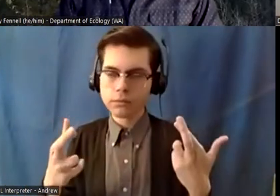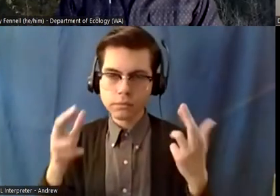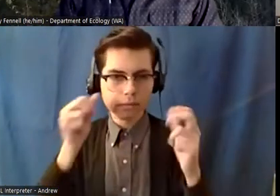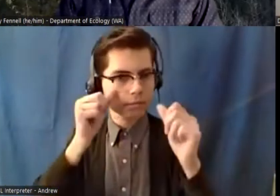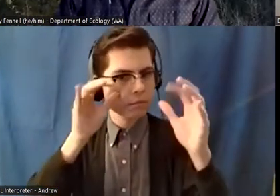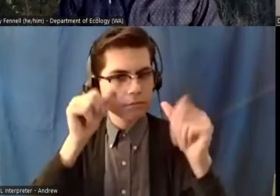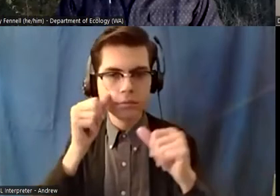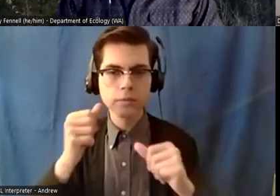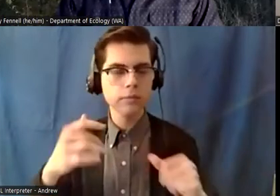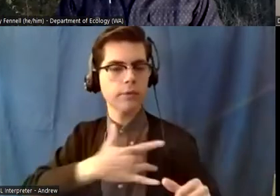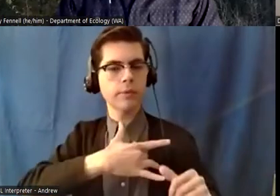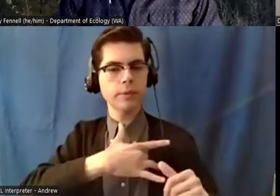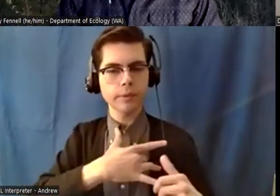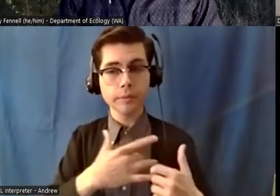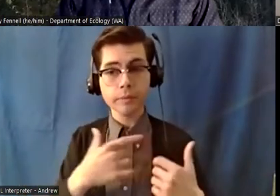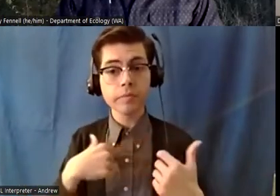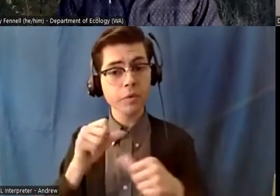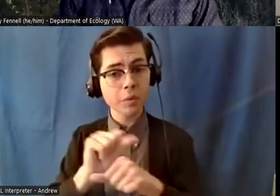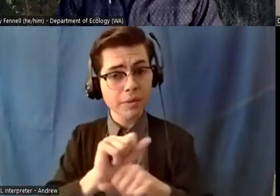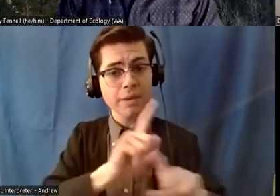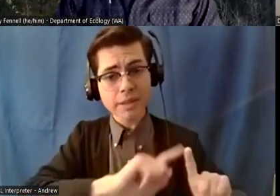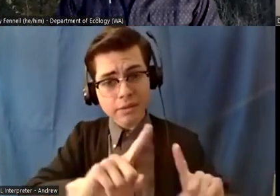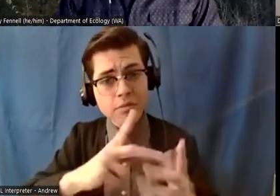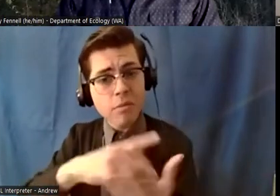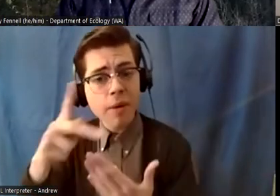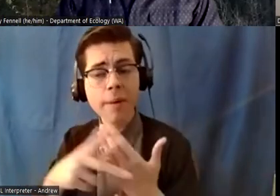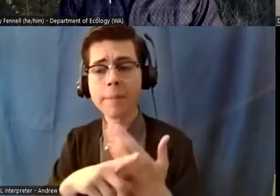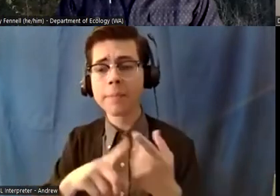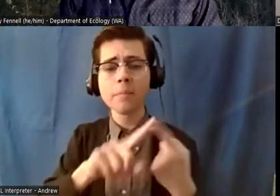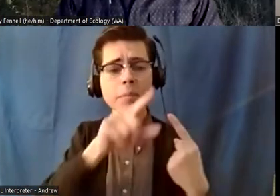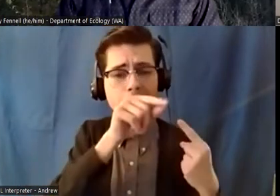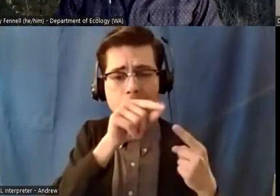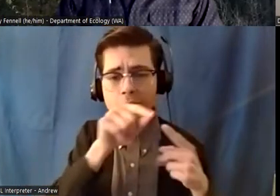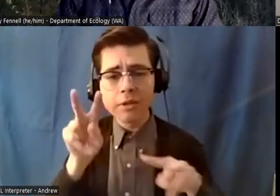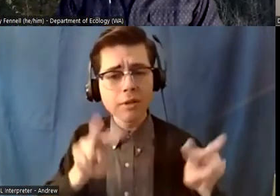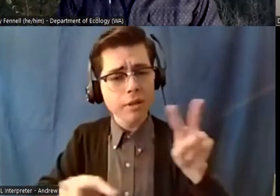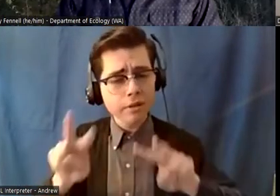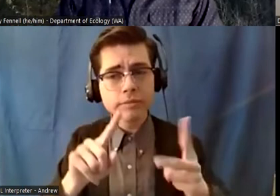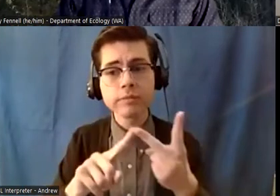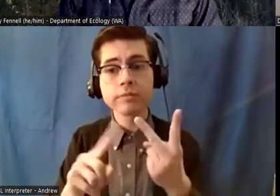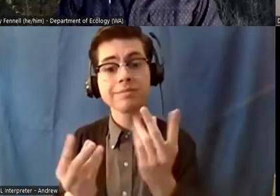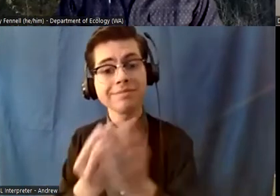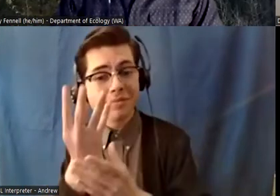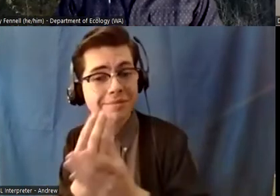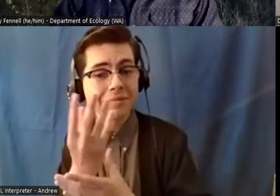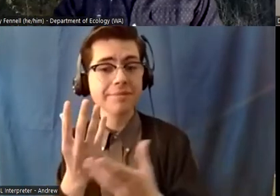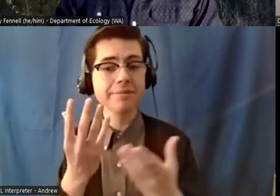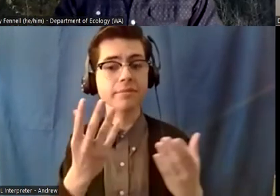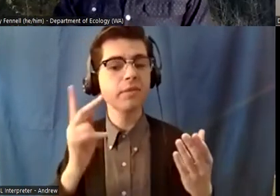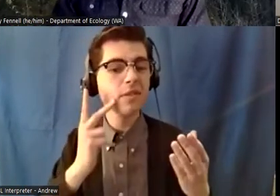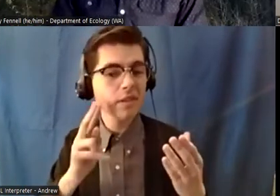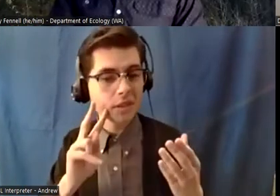different programs ranging from ghost crab surveys to bird surveys to vegetation work and